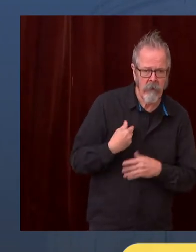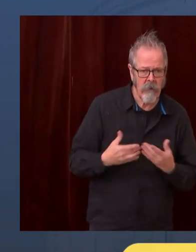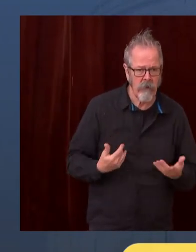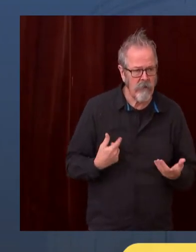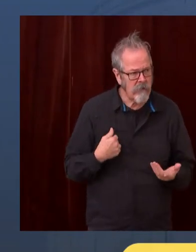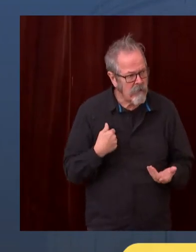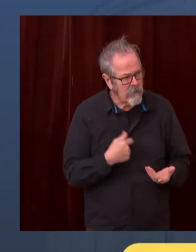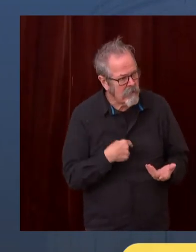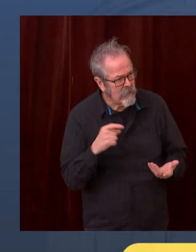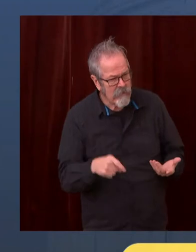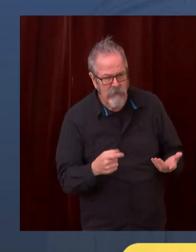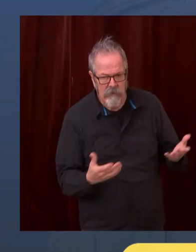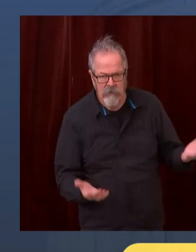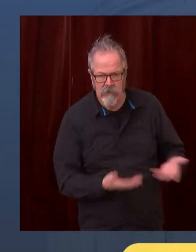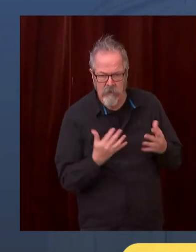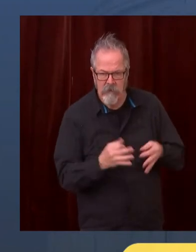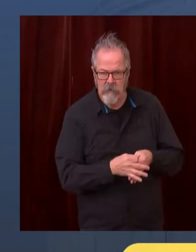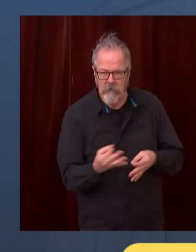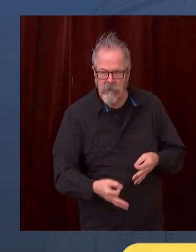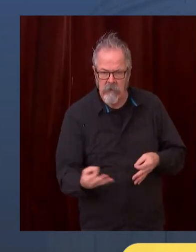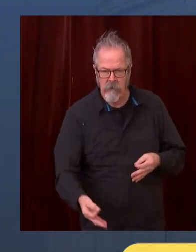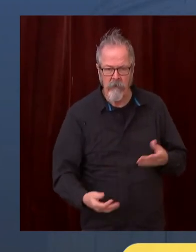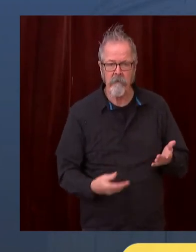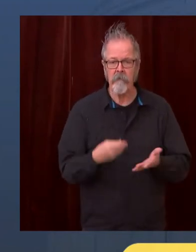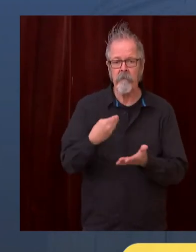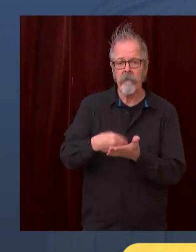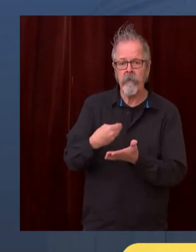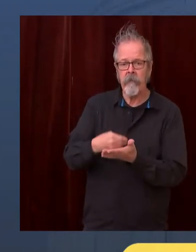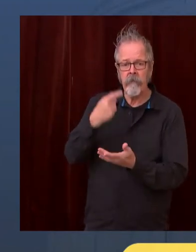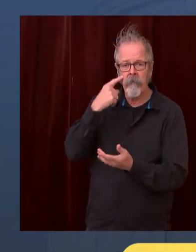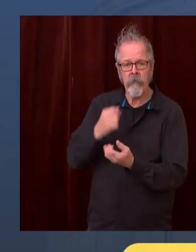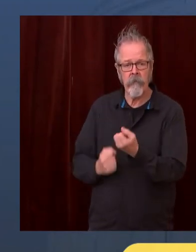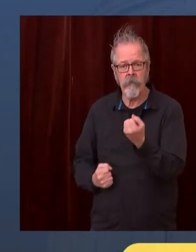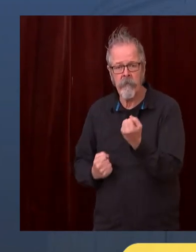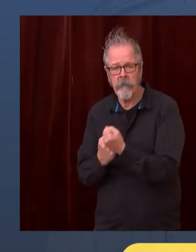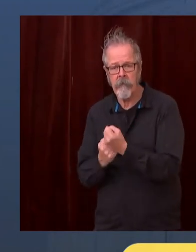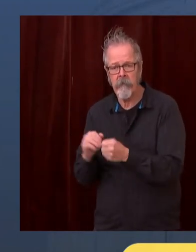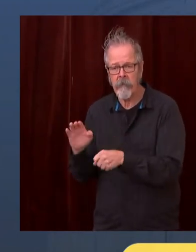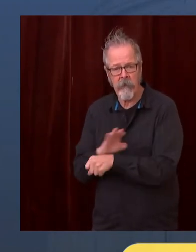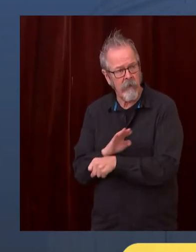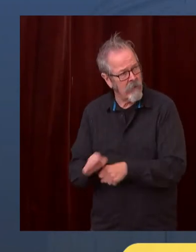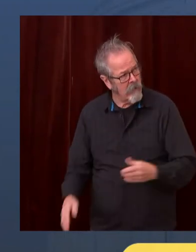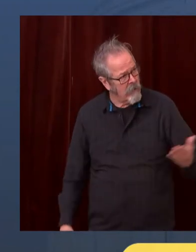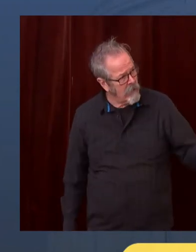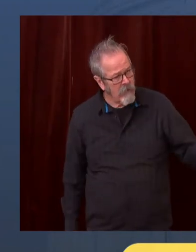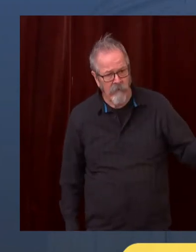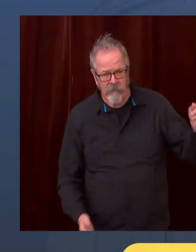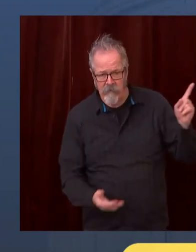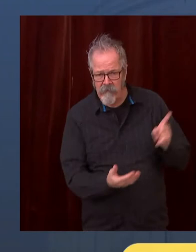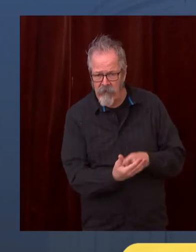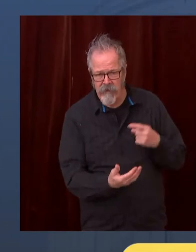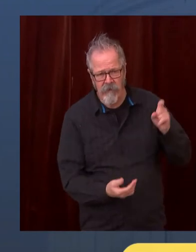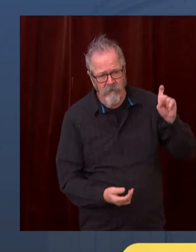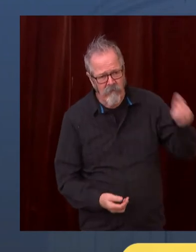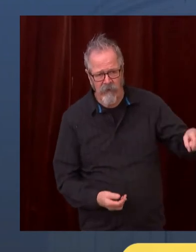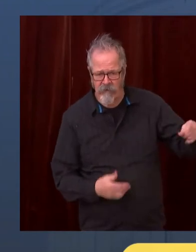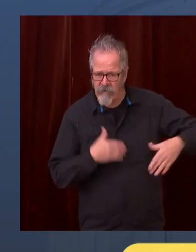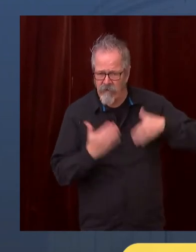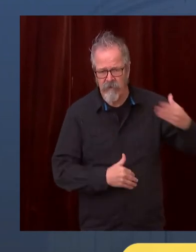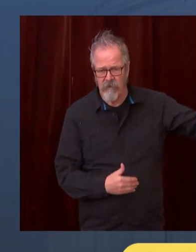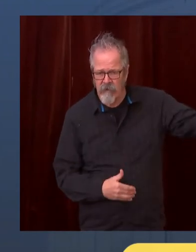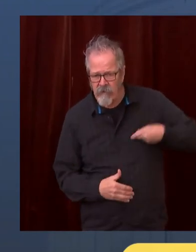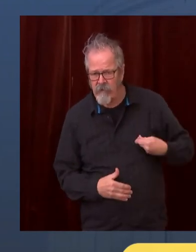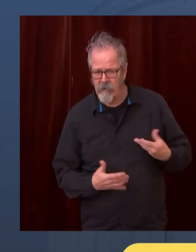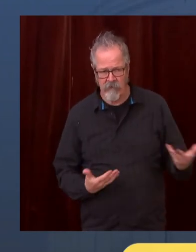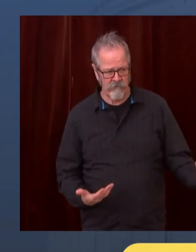others. This is just a national necessity. And there really is no excuse for the federal government not to respond to